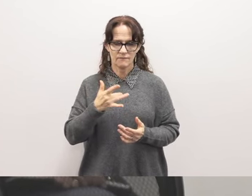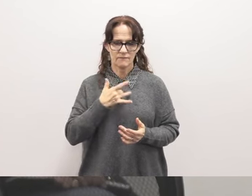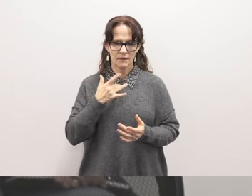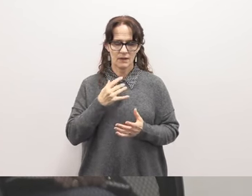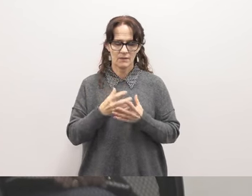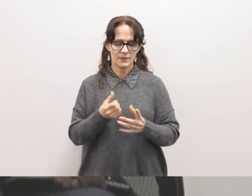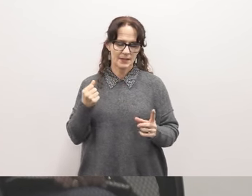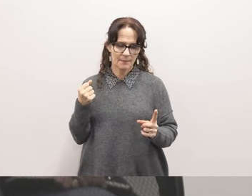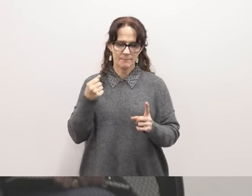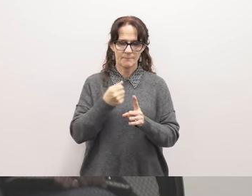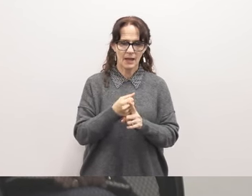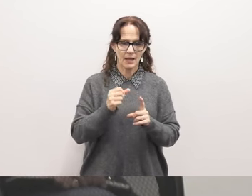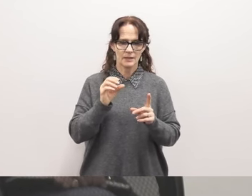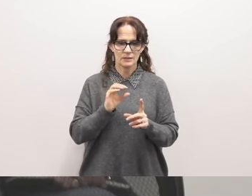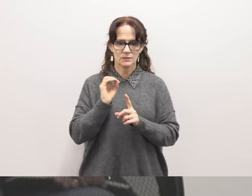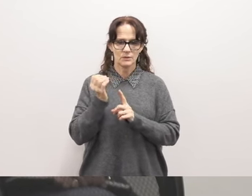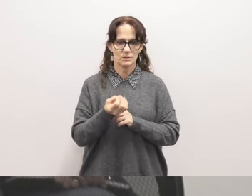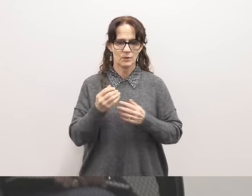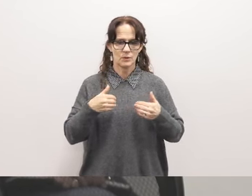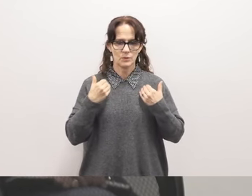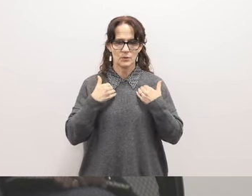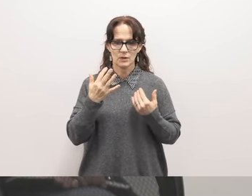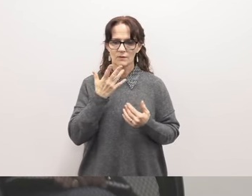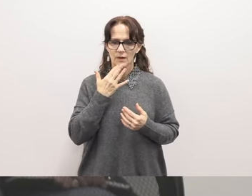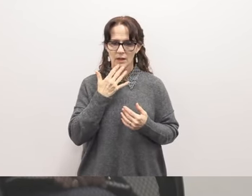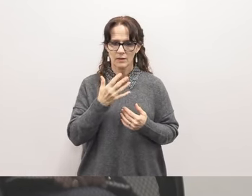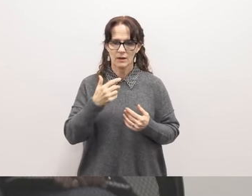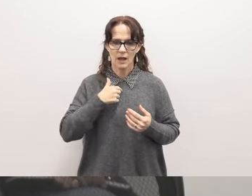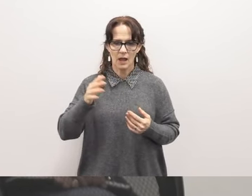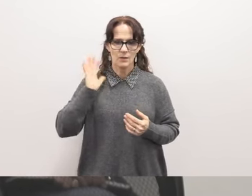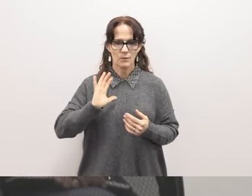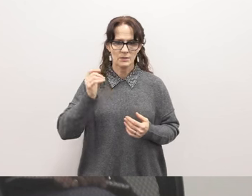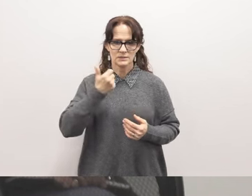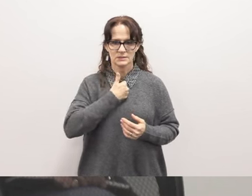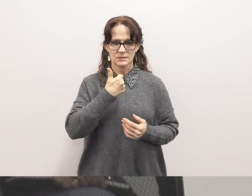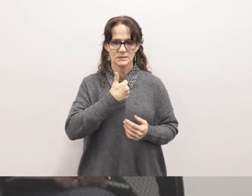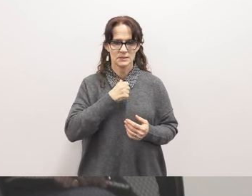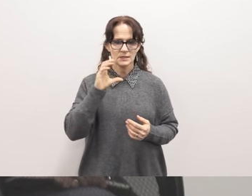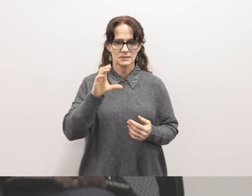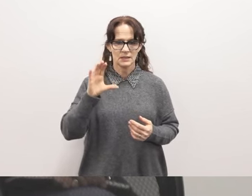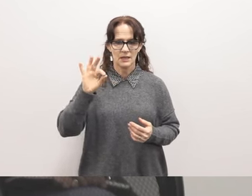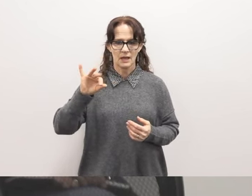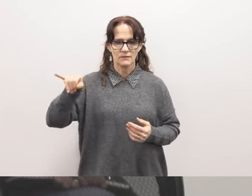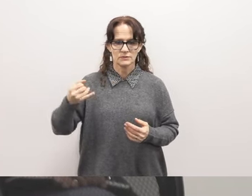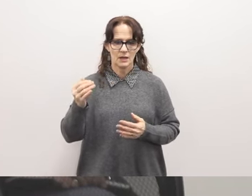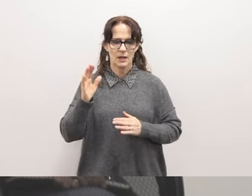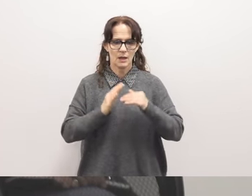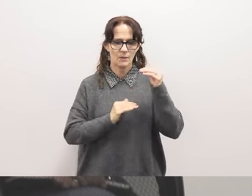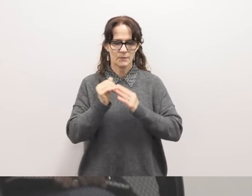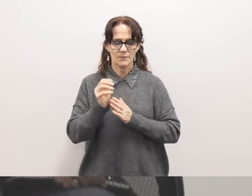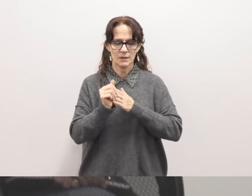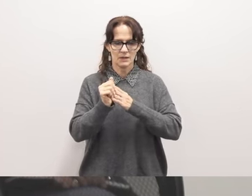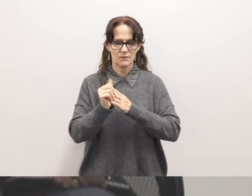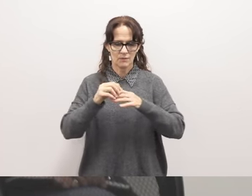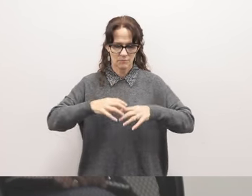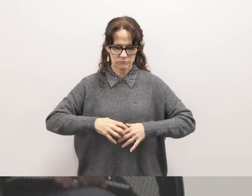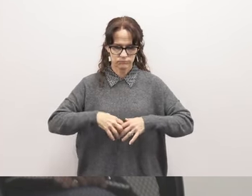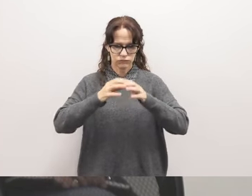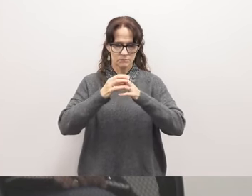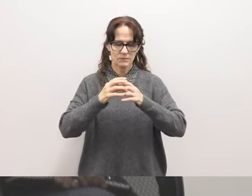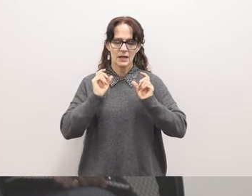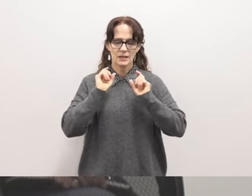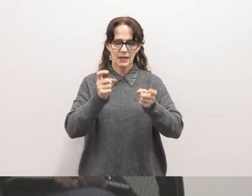immense impact that this org has on youth of color because I was one. CFJ built my leadership from the ground up and gave me a voice